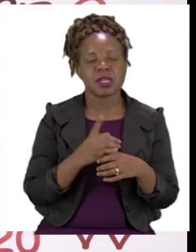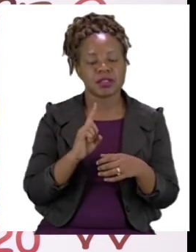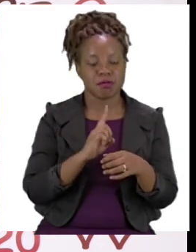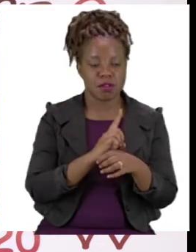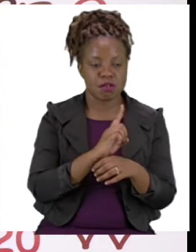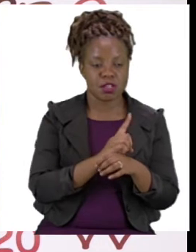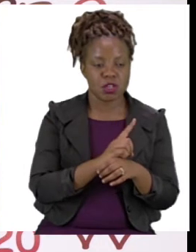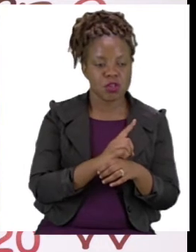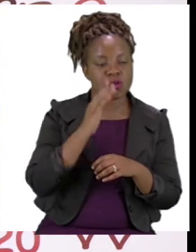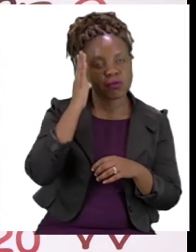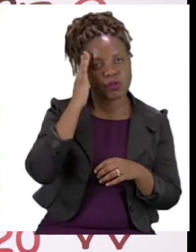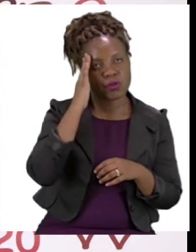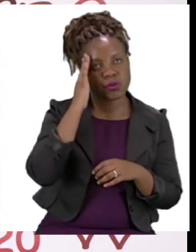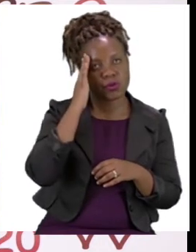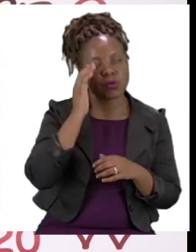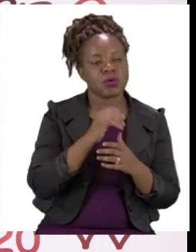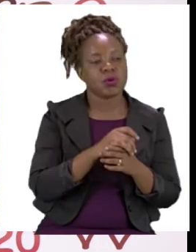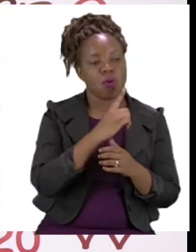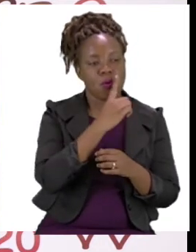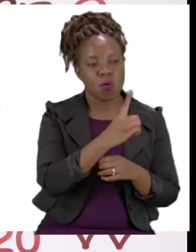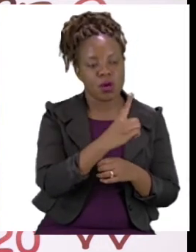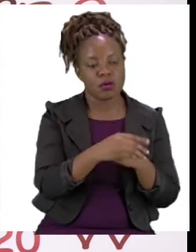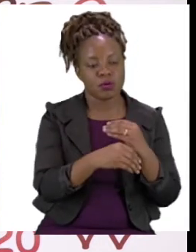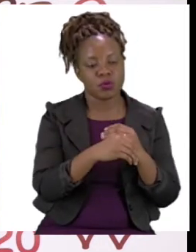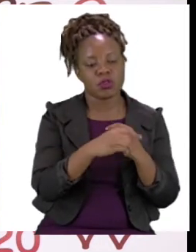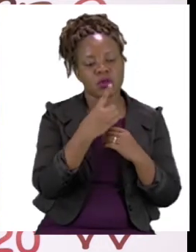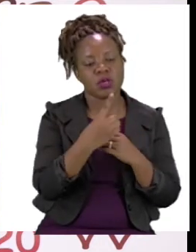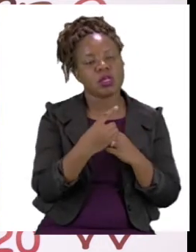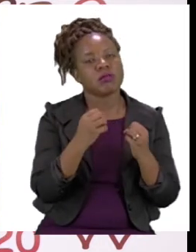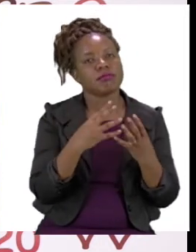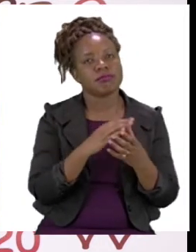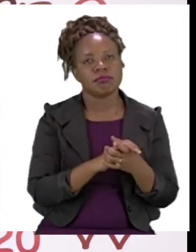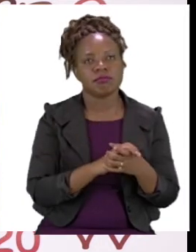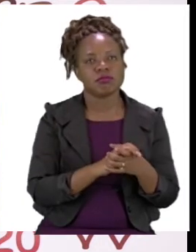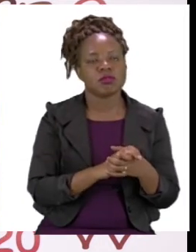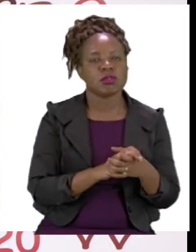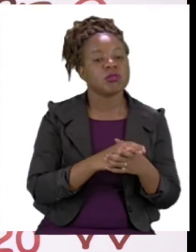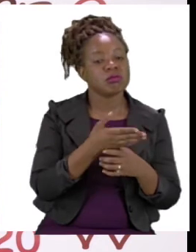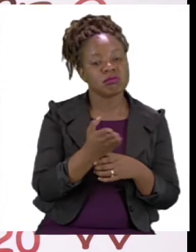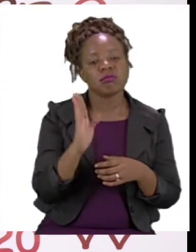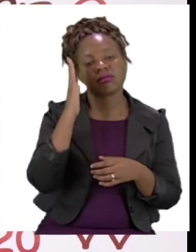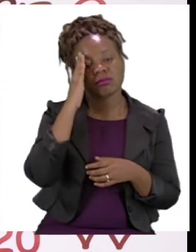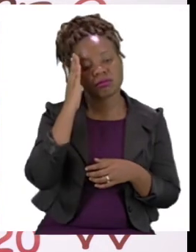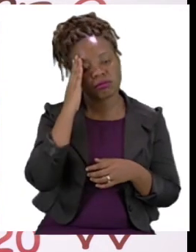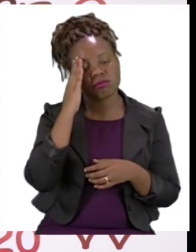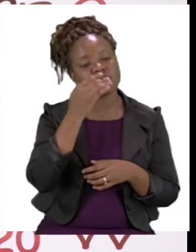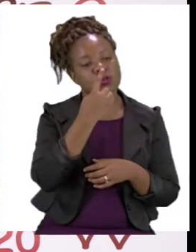first need to solve this sum. Now we all know that 1 plus 1 equals